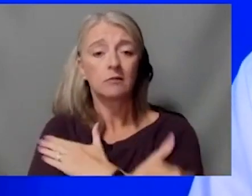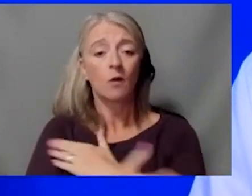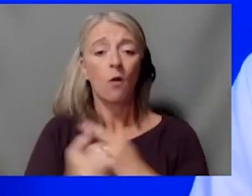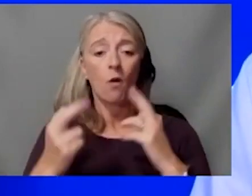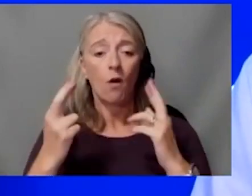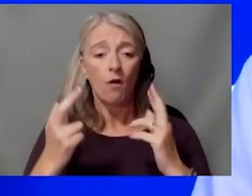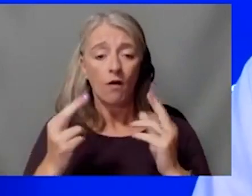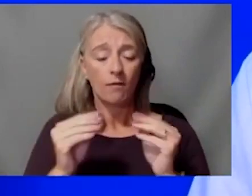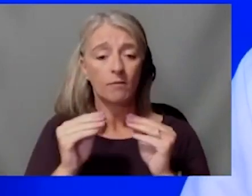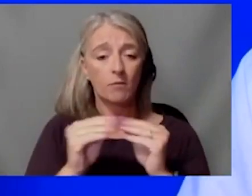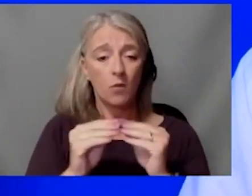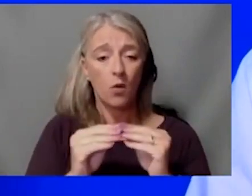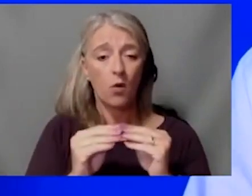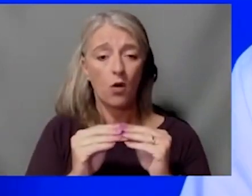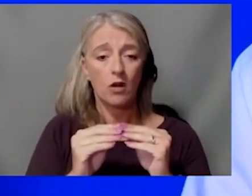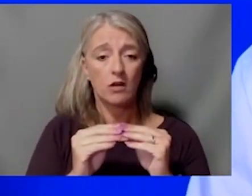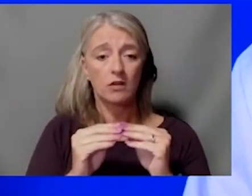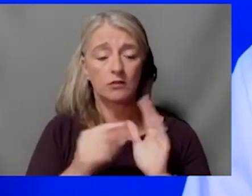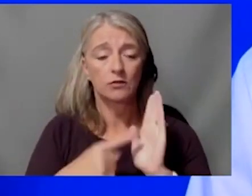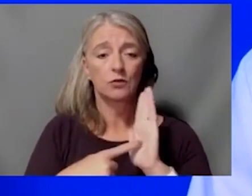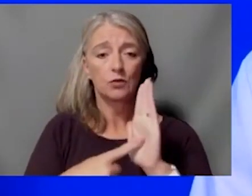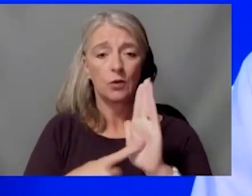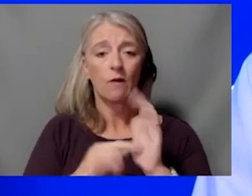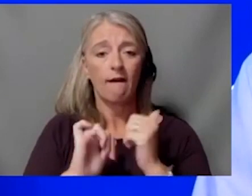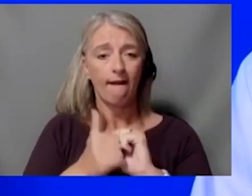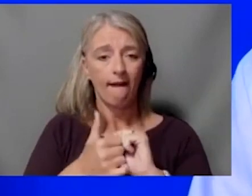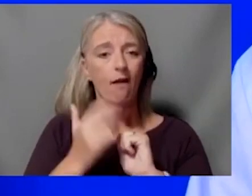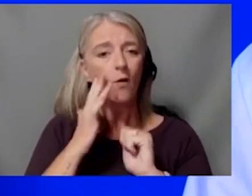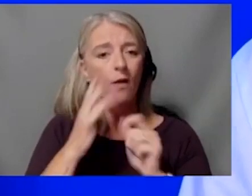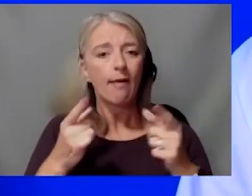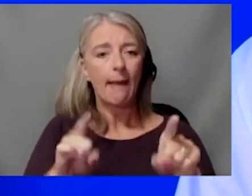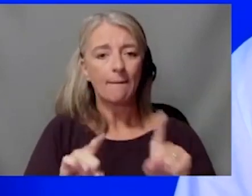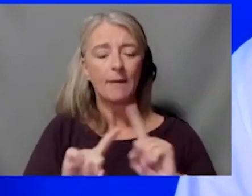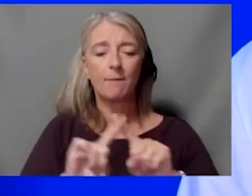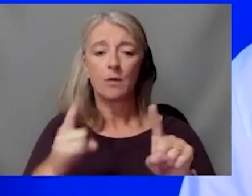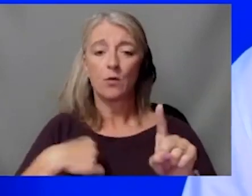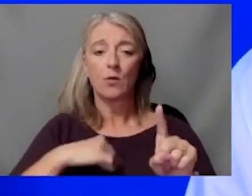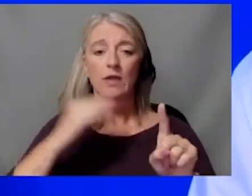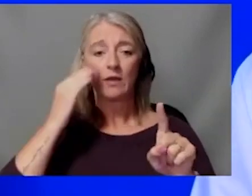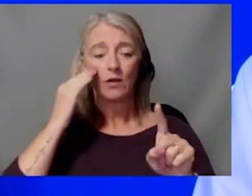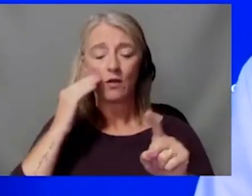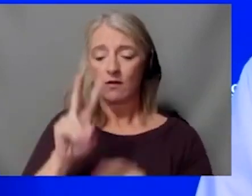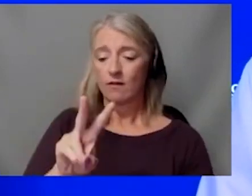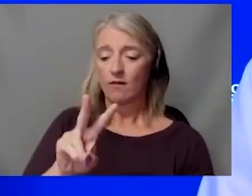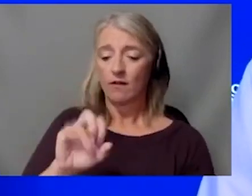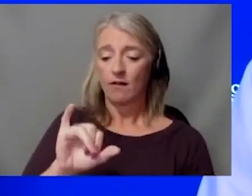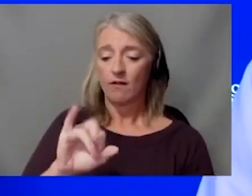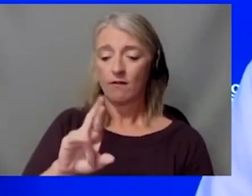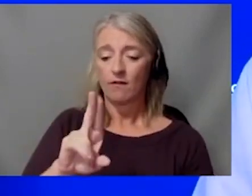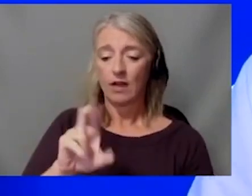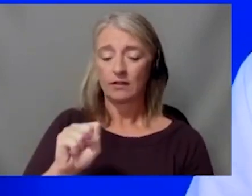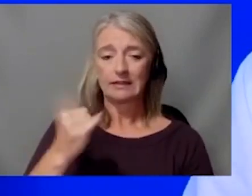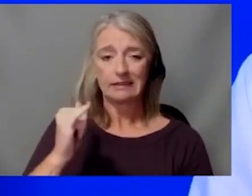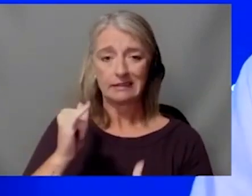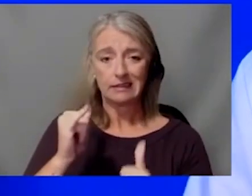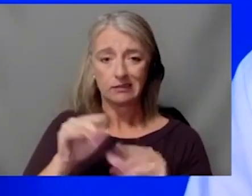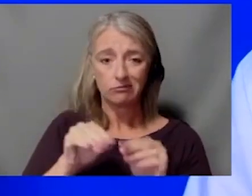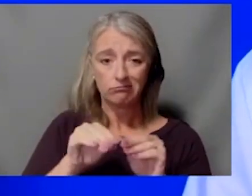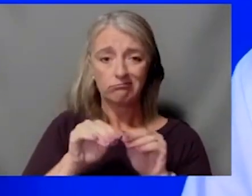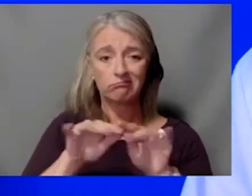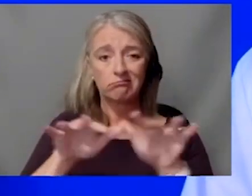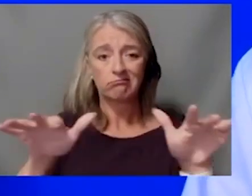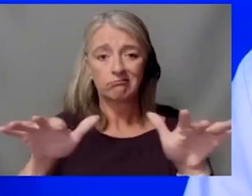how things are going. But we do know that that virus is circulating in quite a high, high amount in predominance around